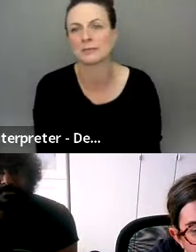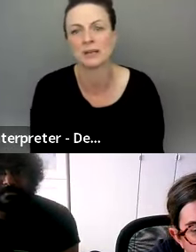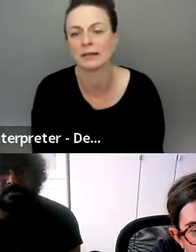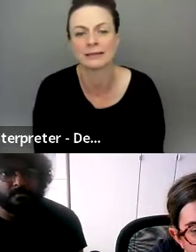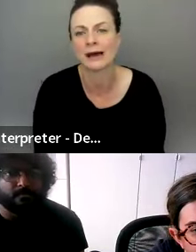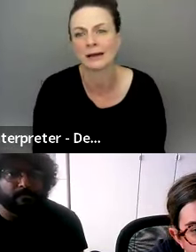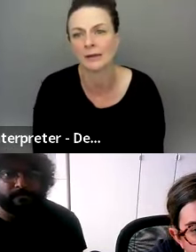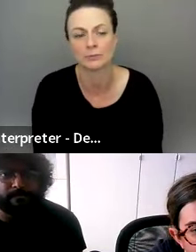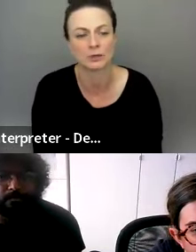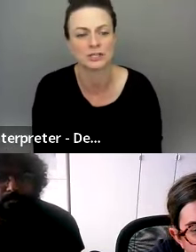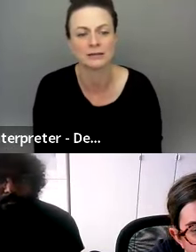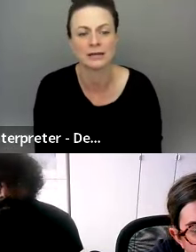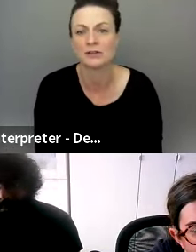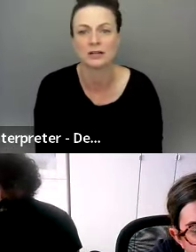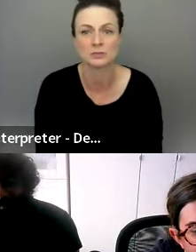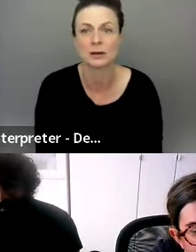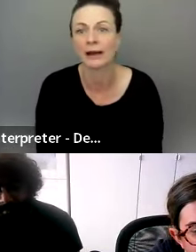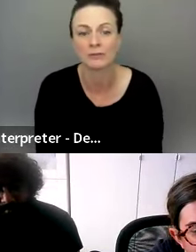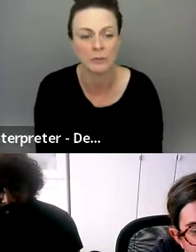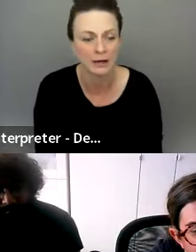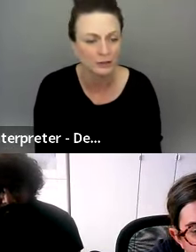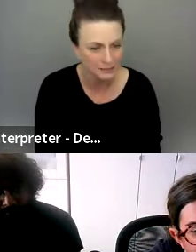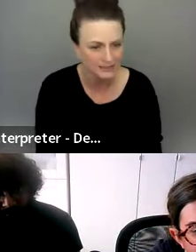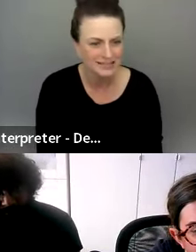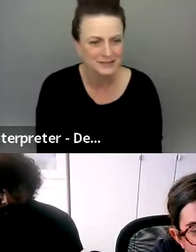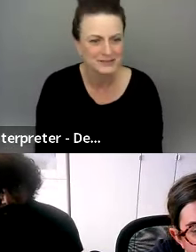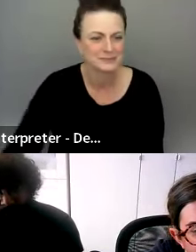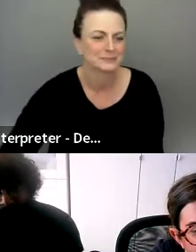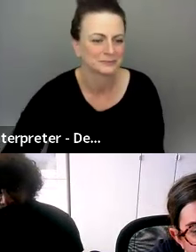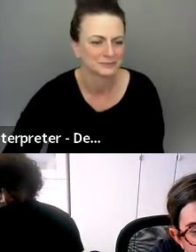hosting something like that, I would appreciate any thoughts you might have on the matter.